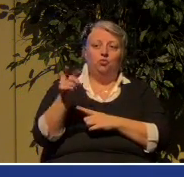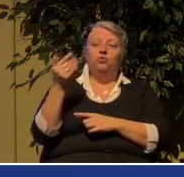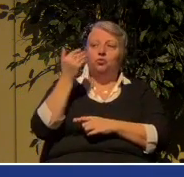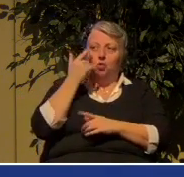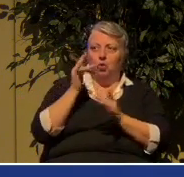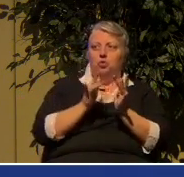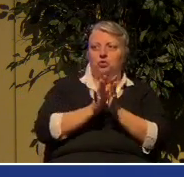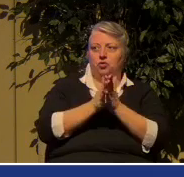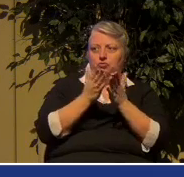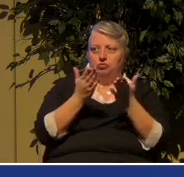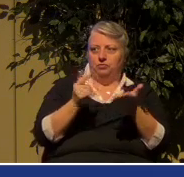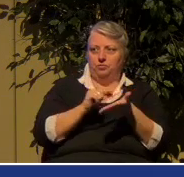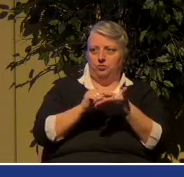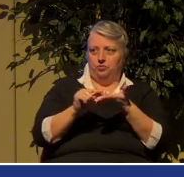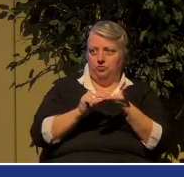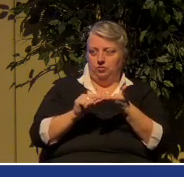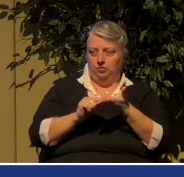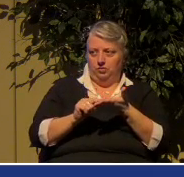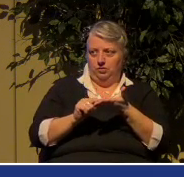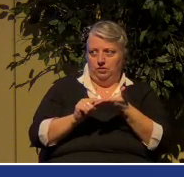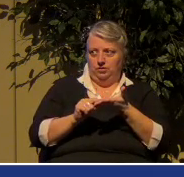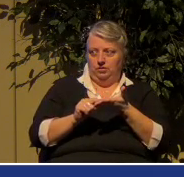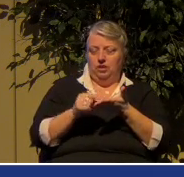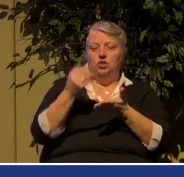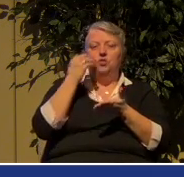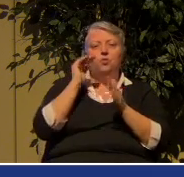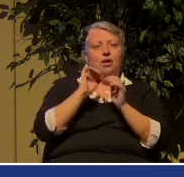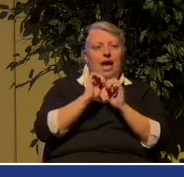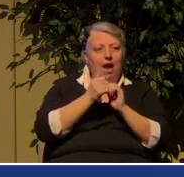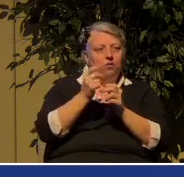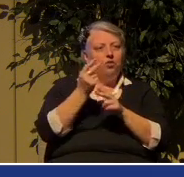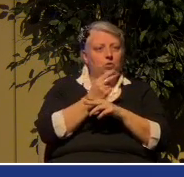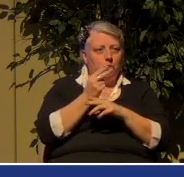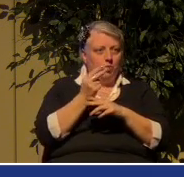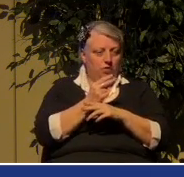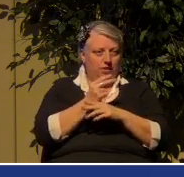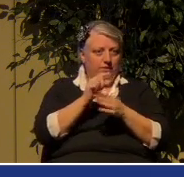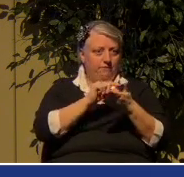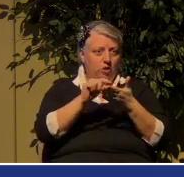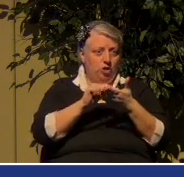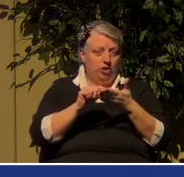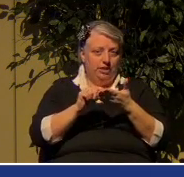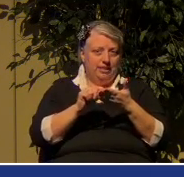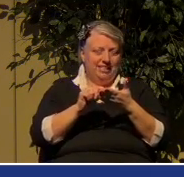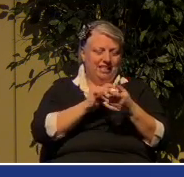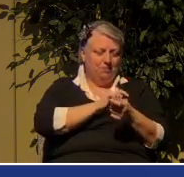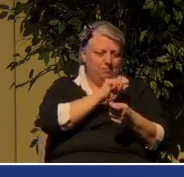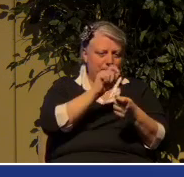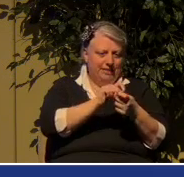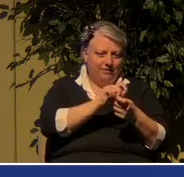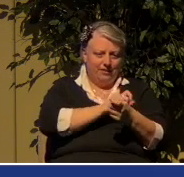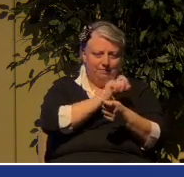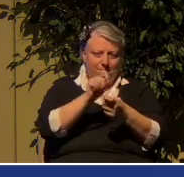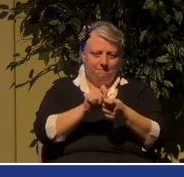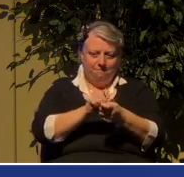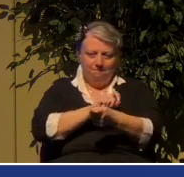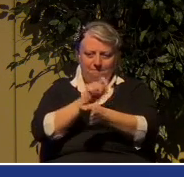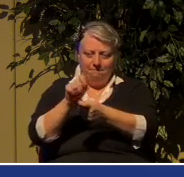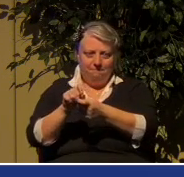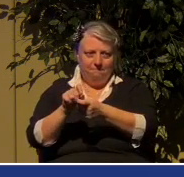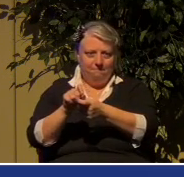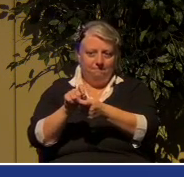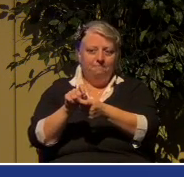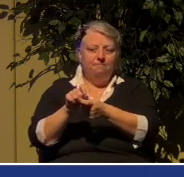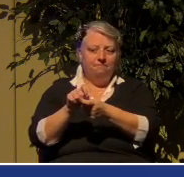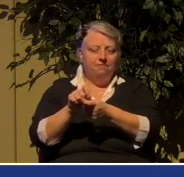that you know how to use them specifically in specific instances and learn